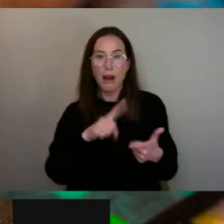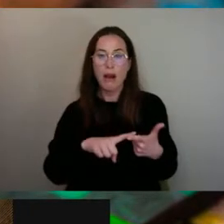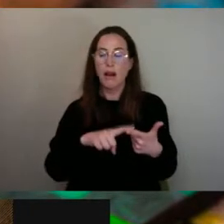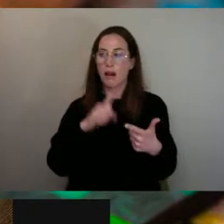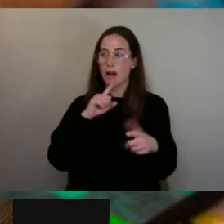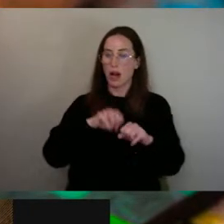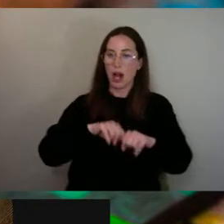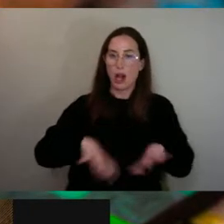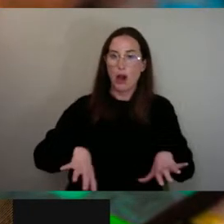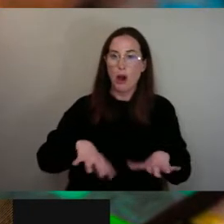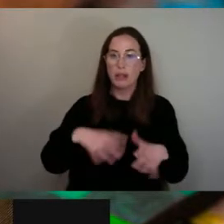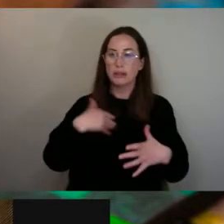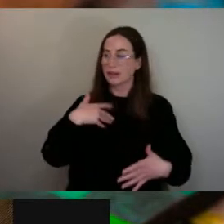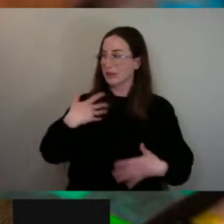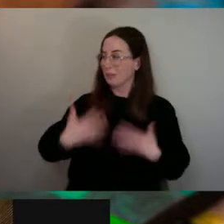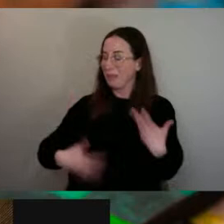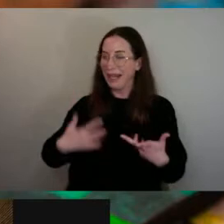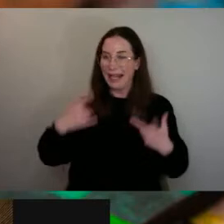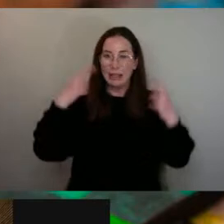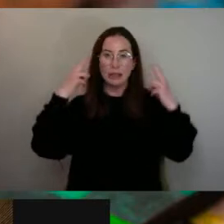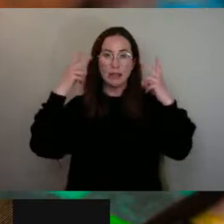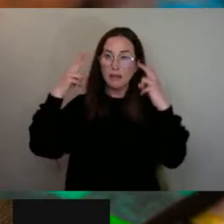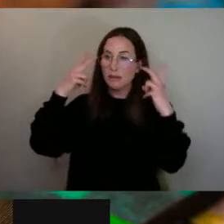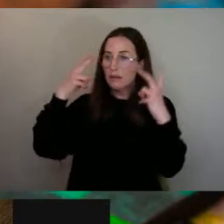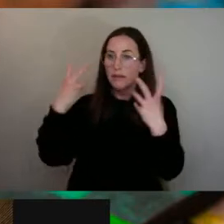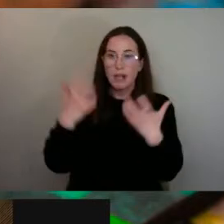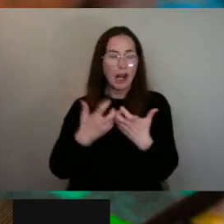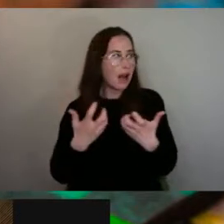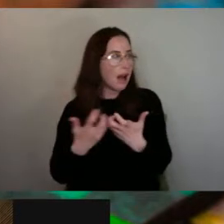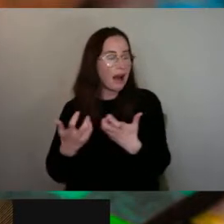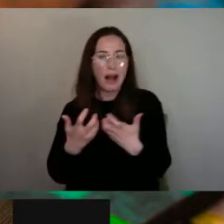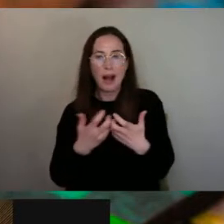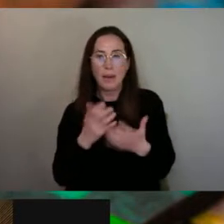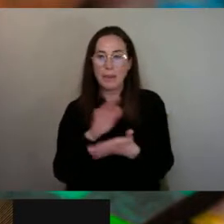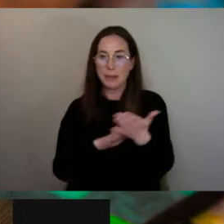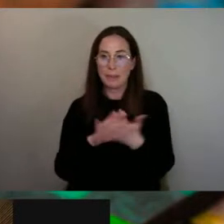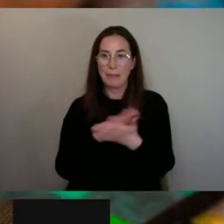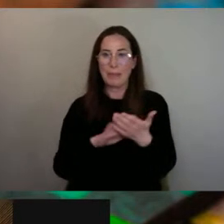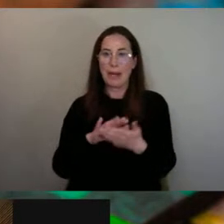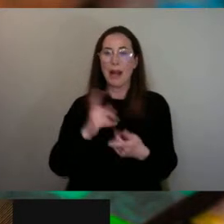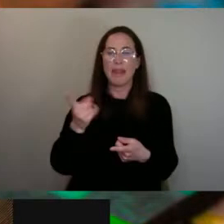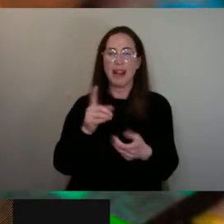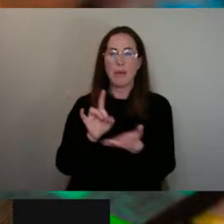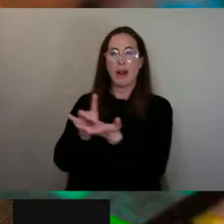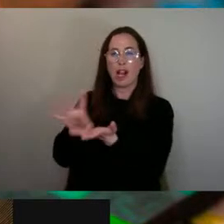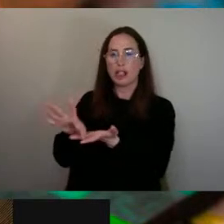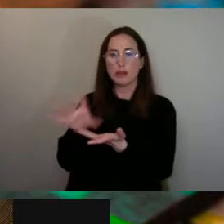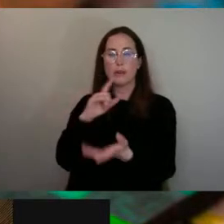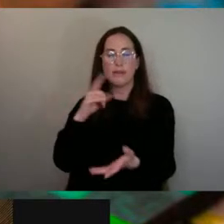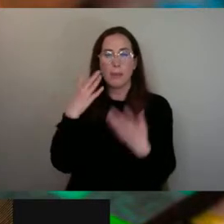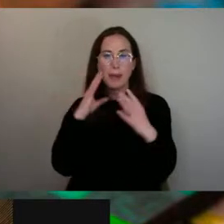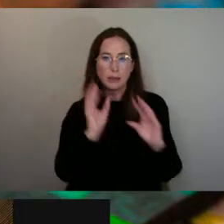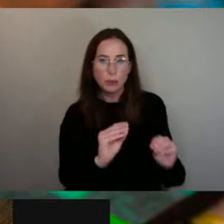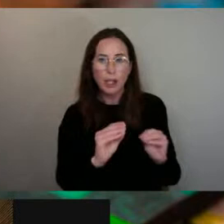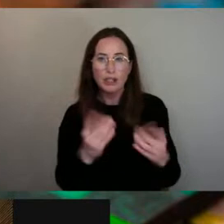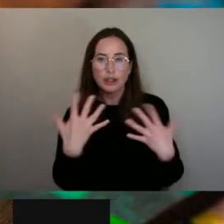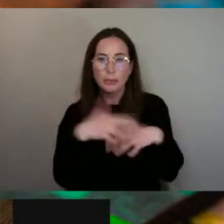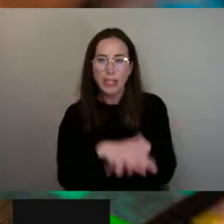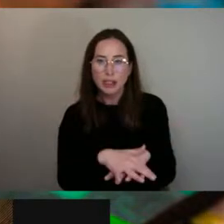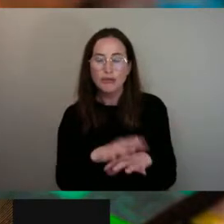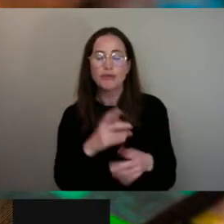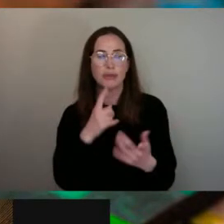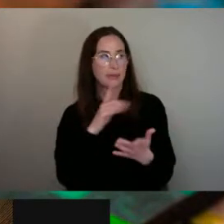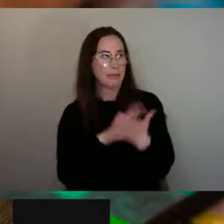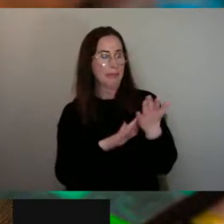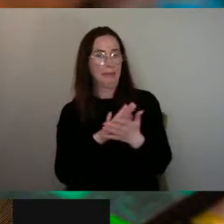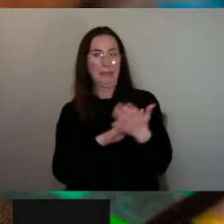or pain and they didn't know how to process it. And for a lot of them, it meant them being excluded from mainstream education. For some of them, it